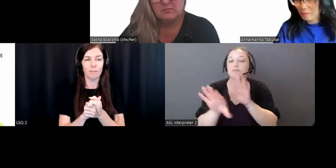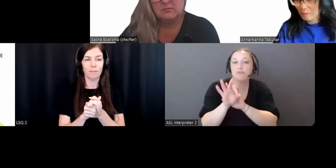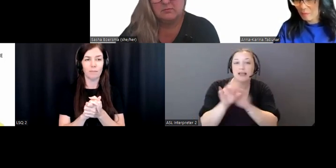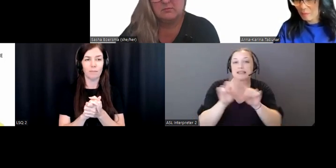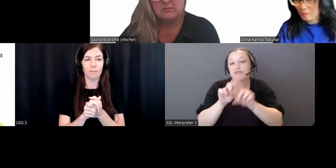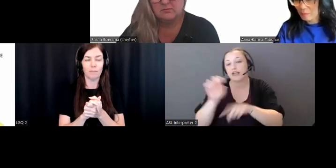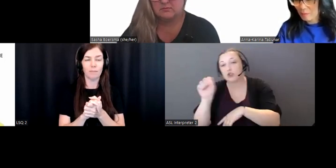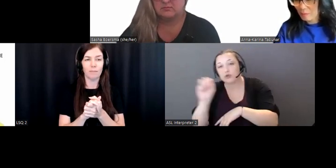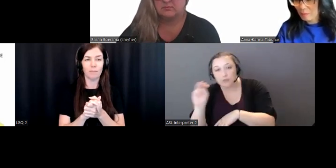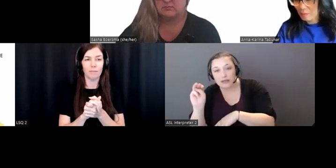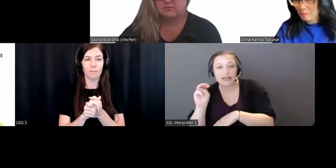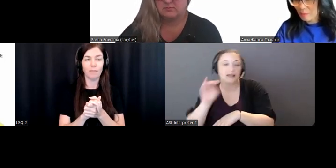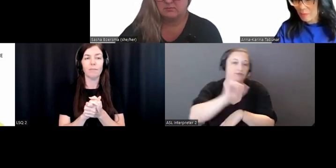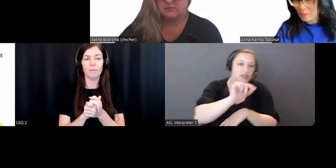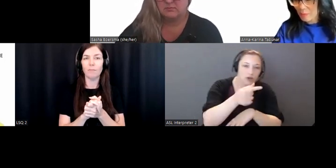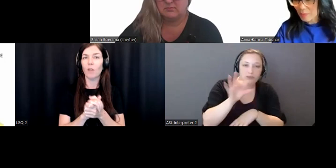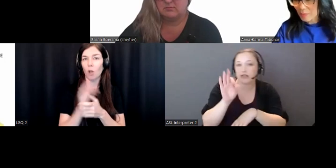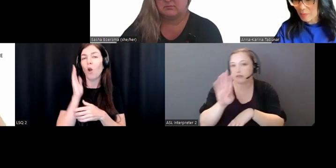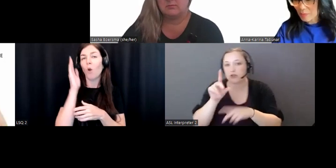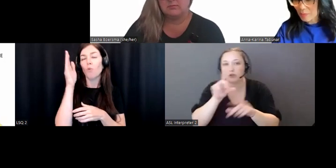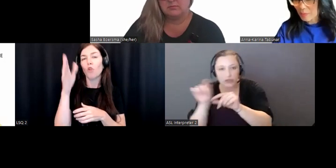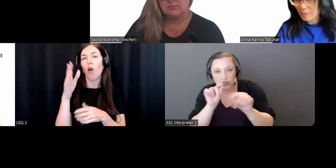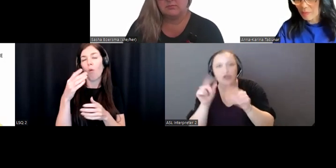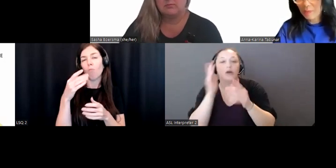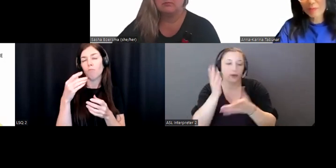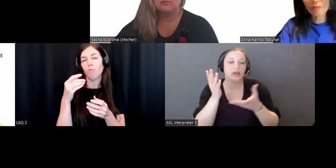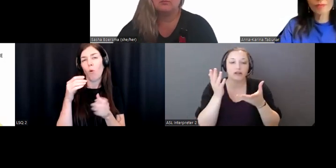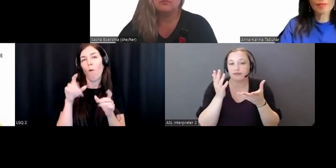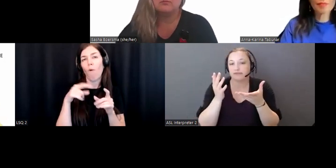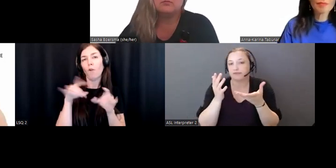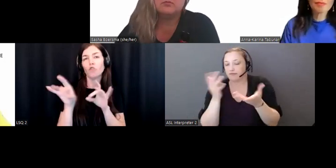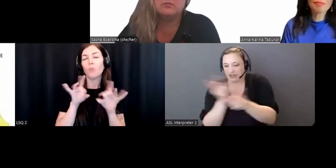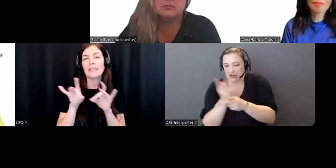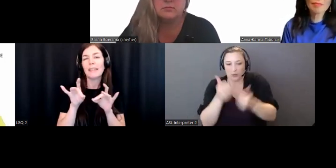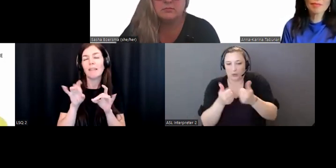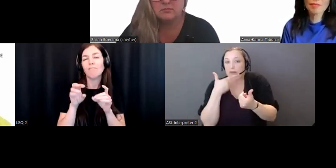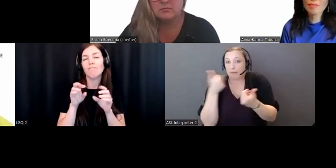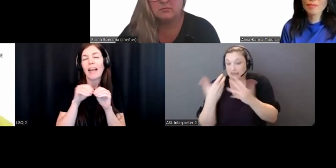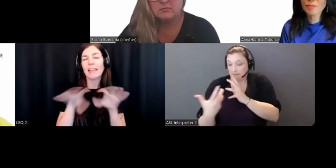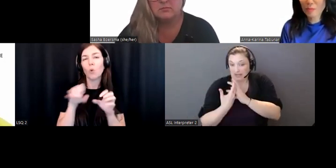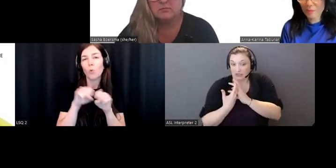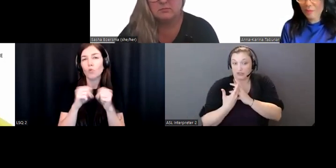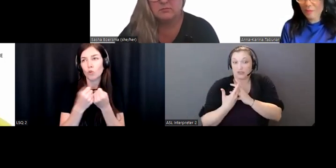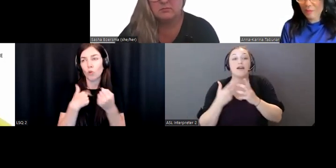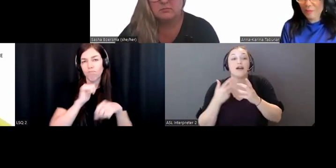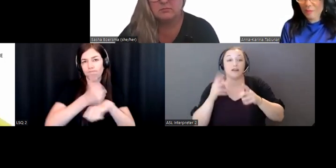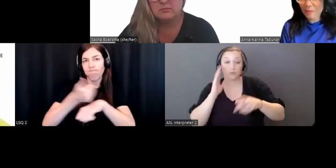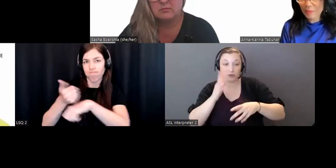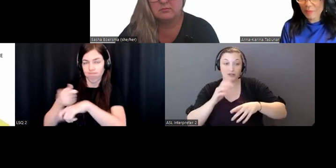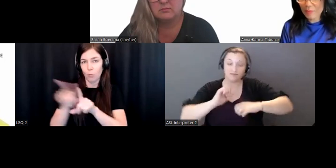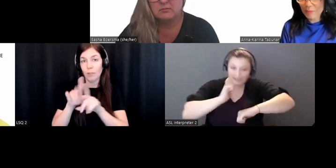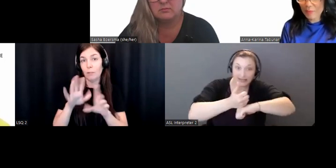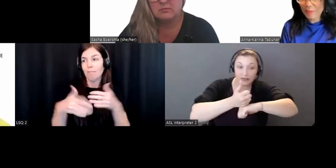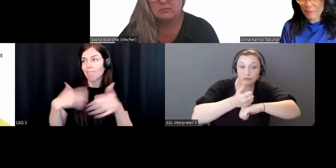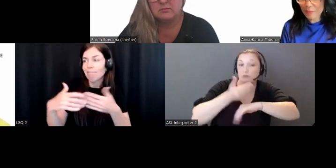as we build our team, that will also help support building content creation. And the